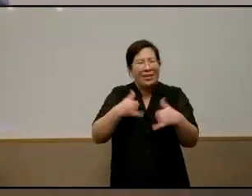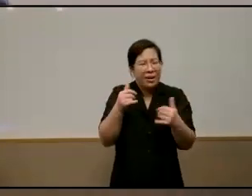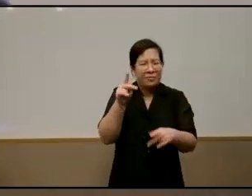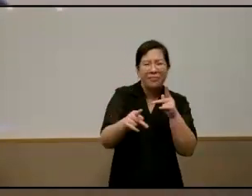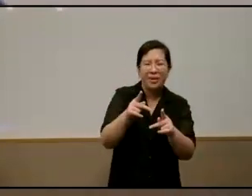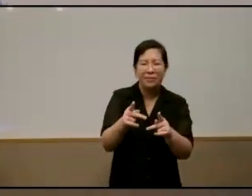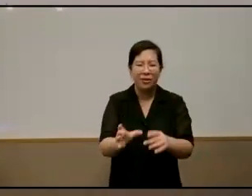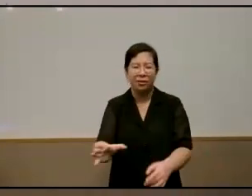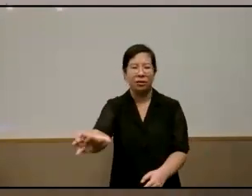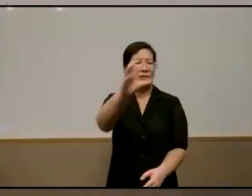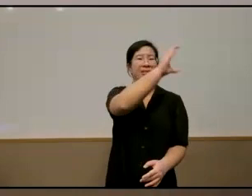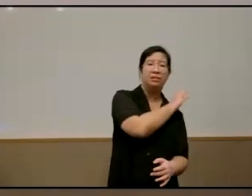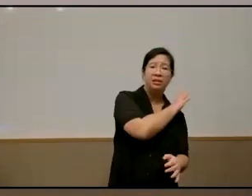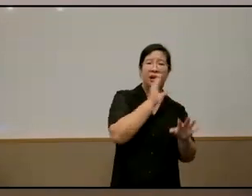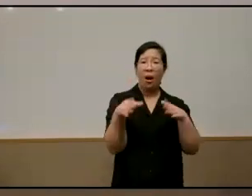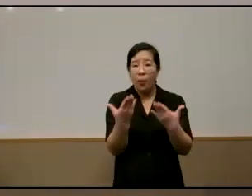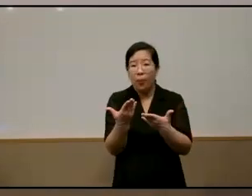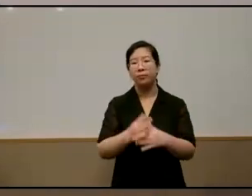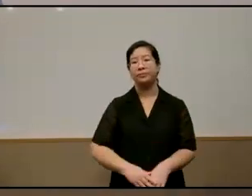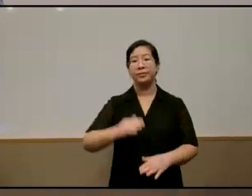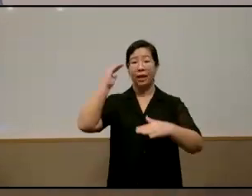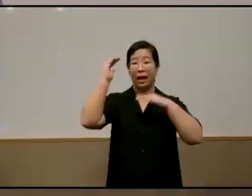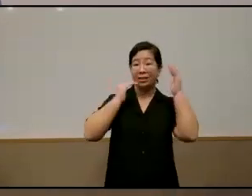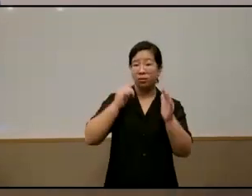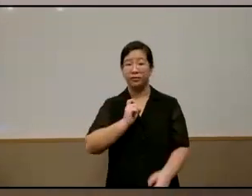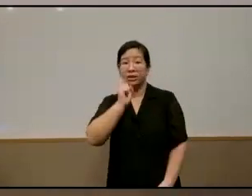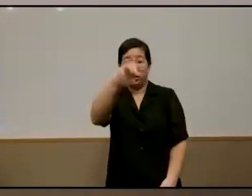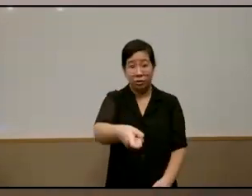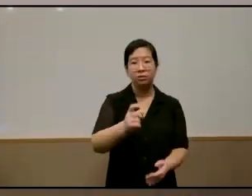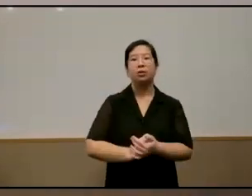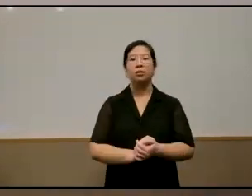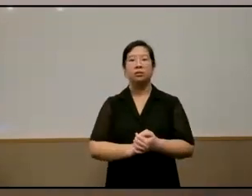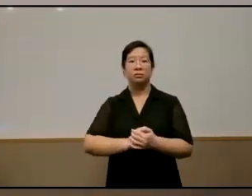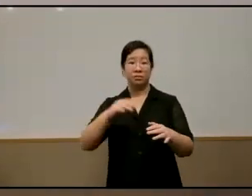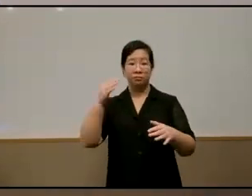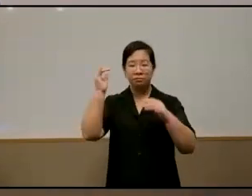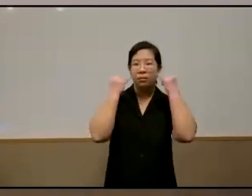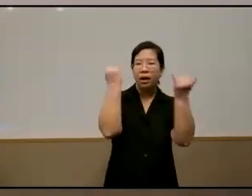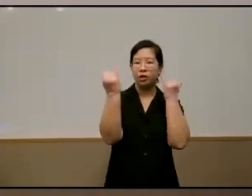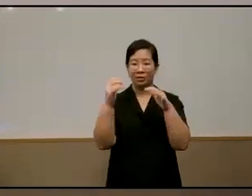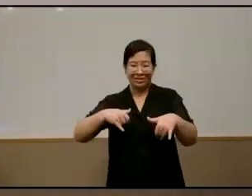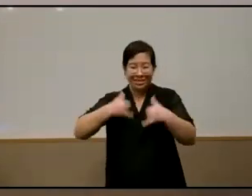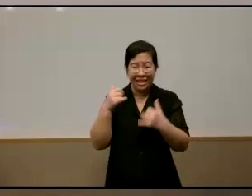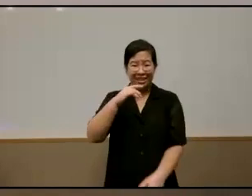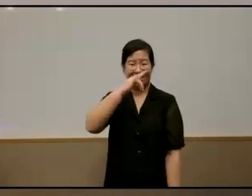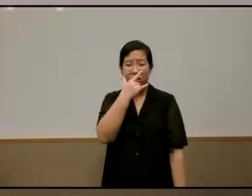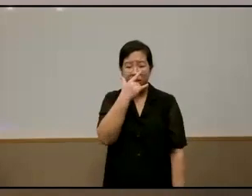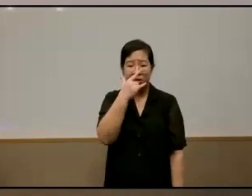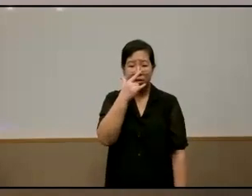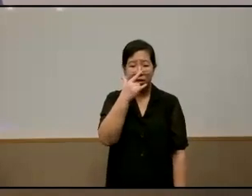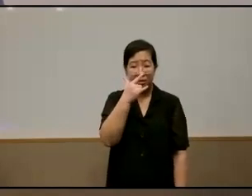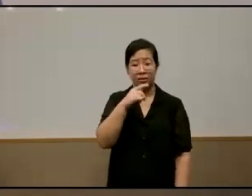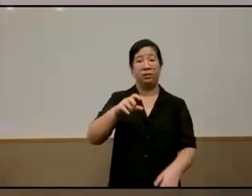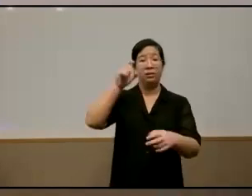adultification can you imagine a young person a young child having to look after raise their